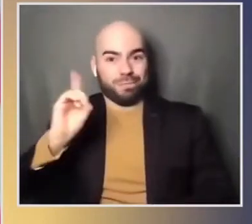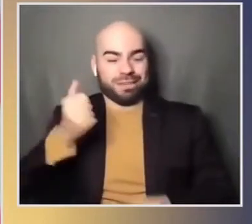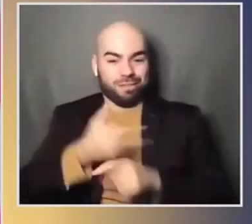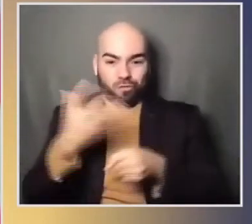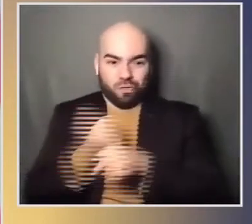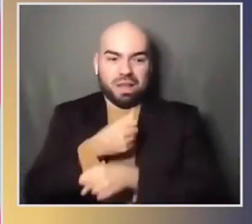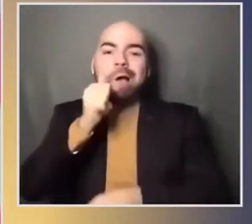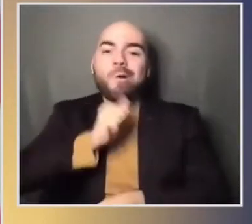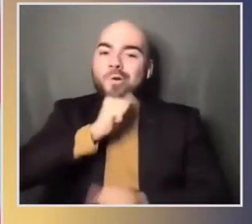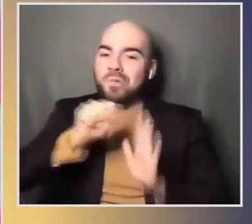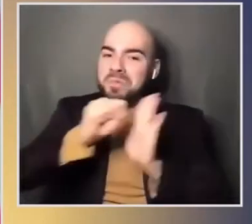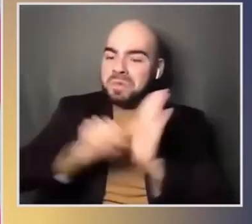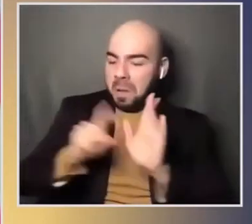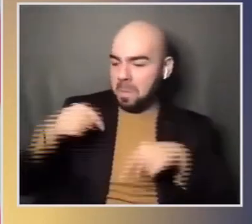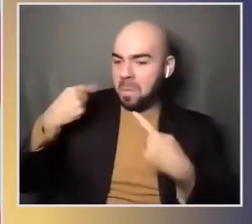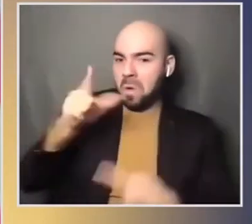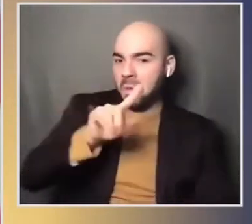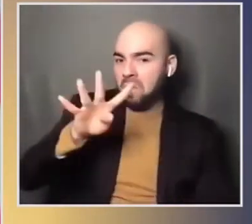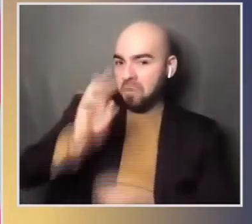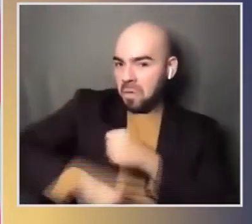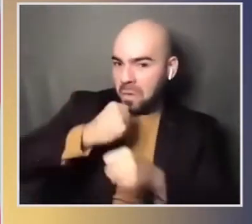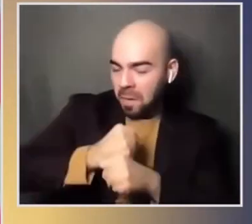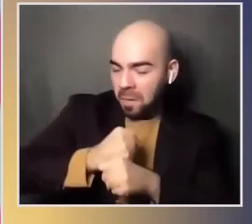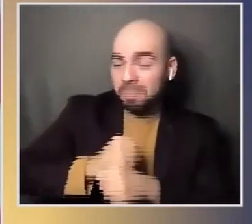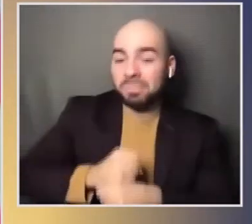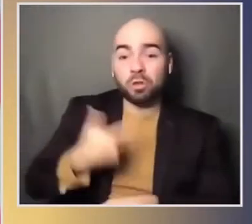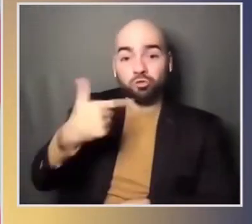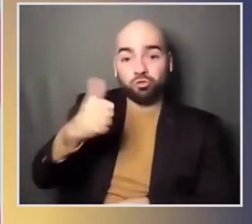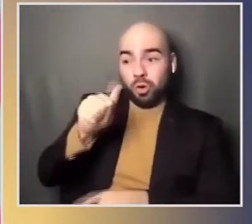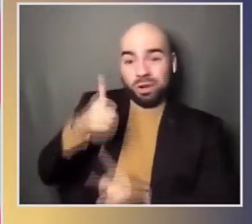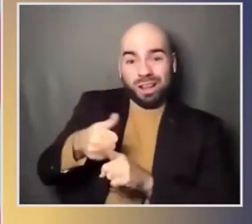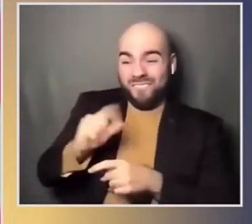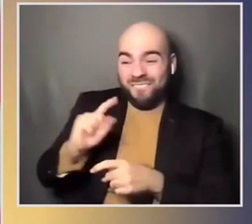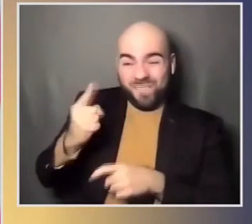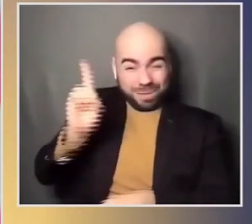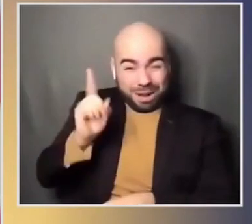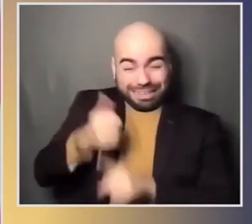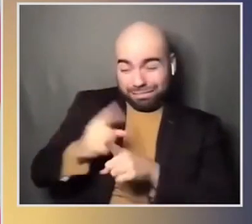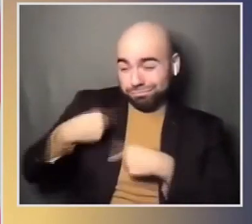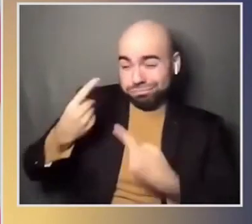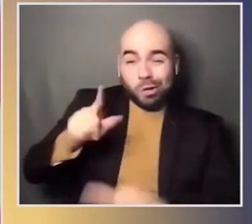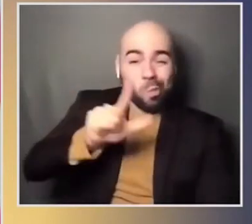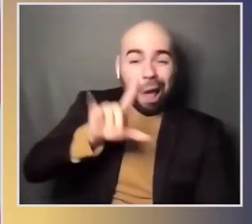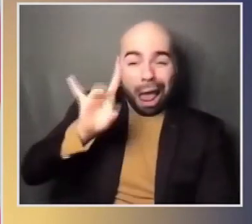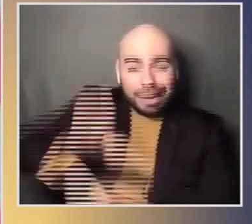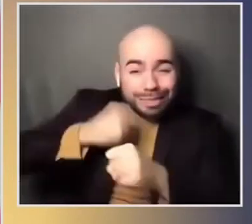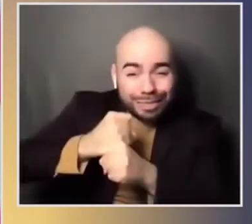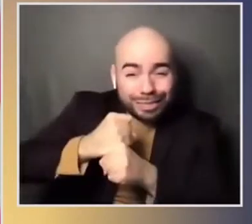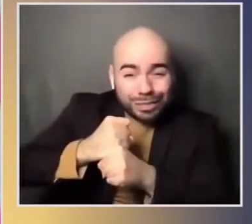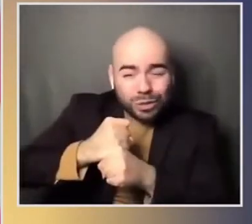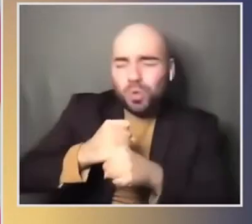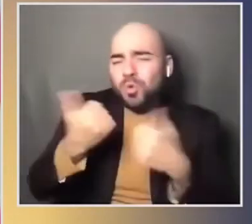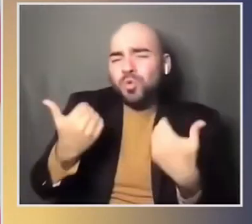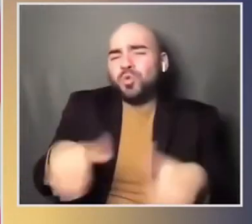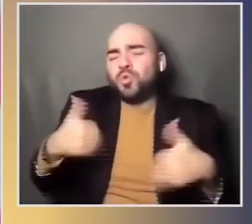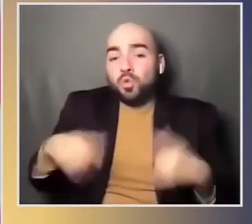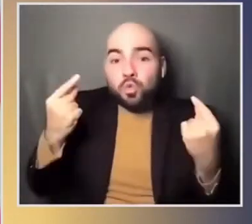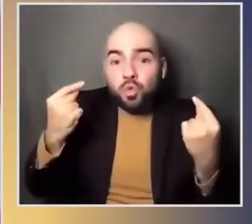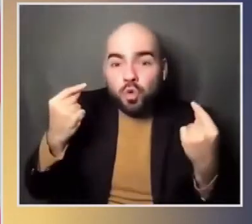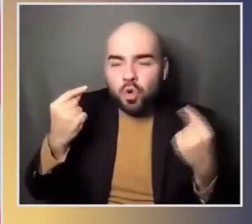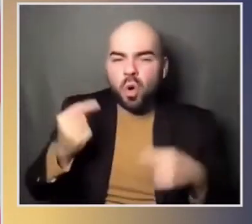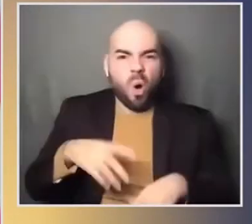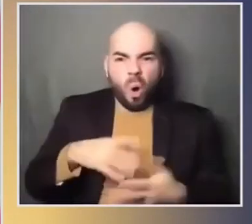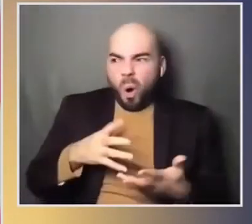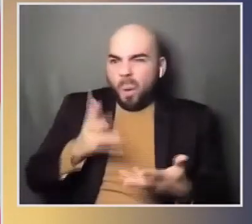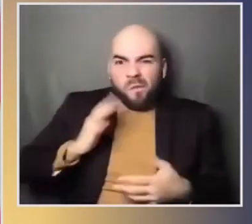god bless you thank you for watching you may leave your comments like and subscribe to our channel